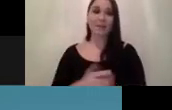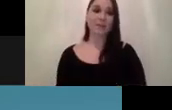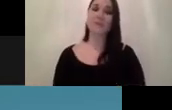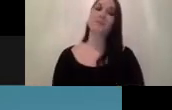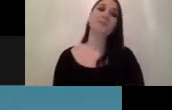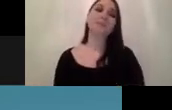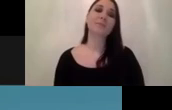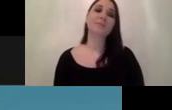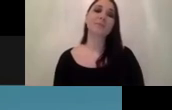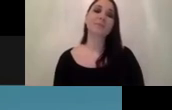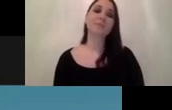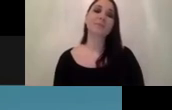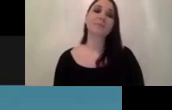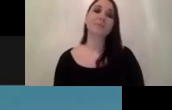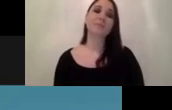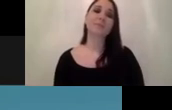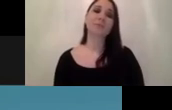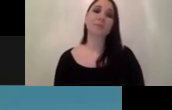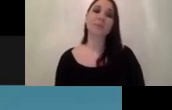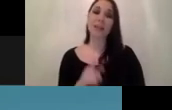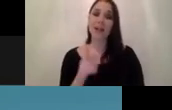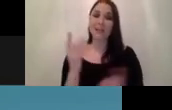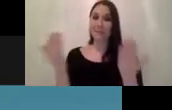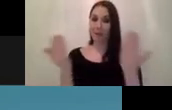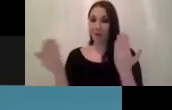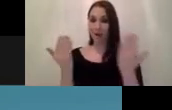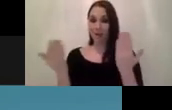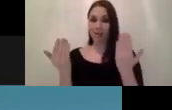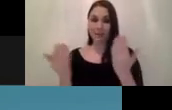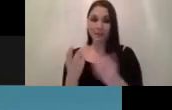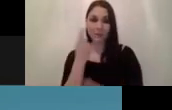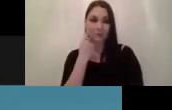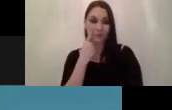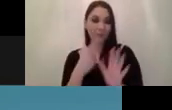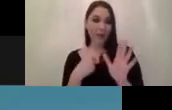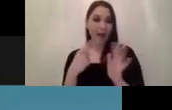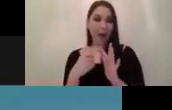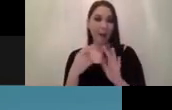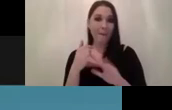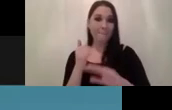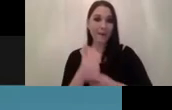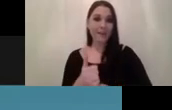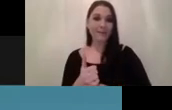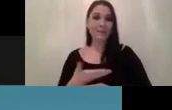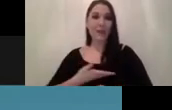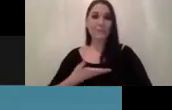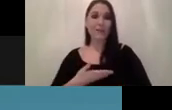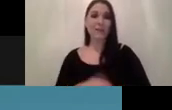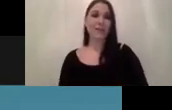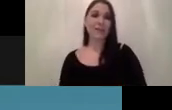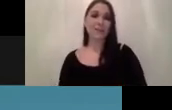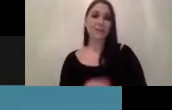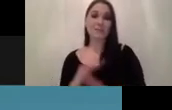and that's the parallel that you can draw to the ai-based companies today so ai-based private